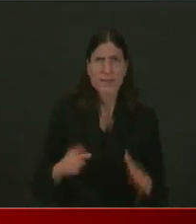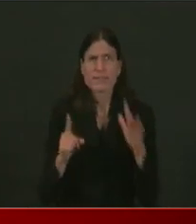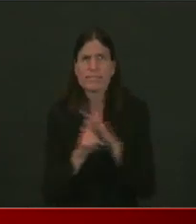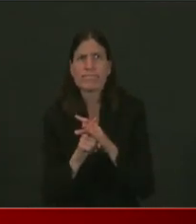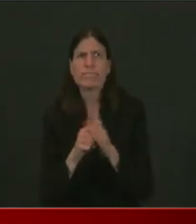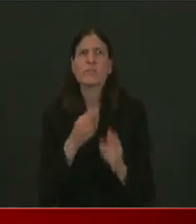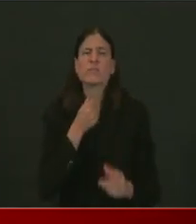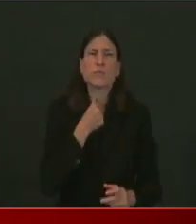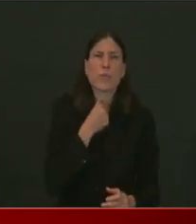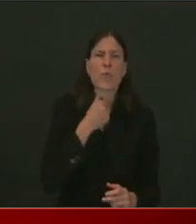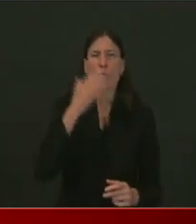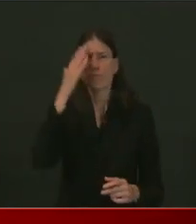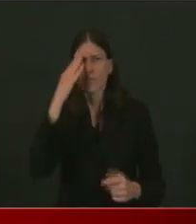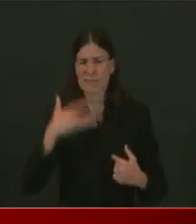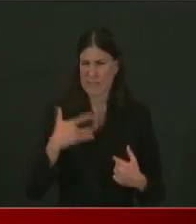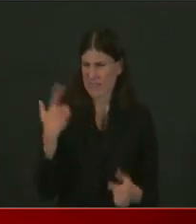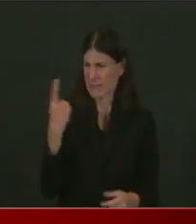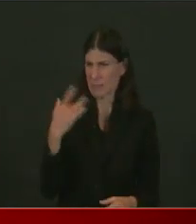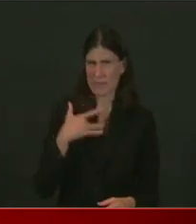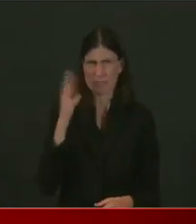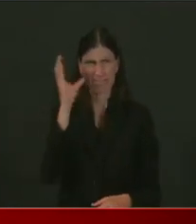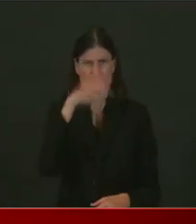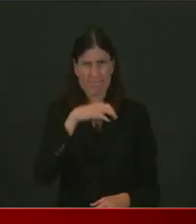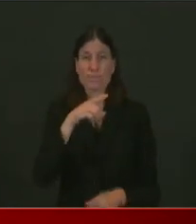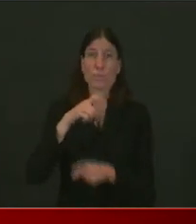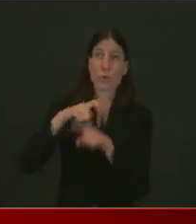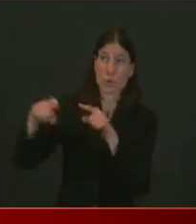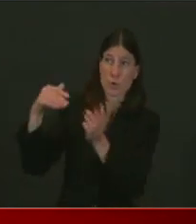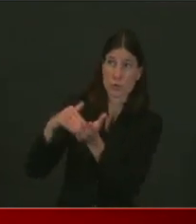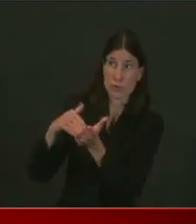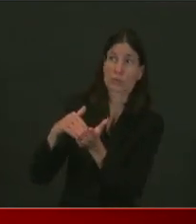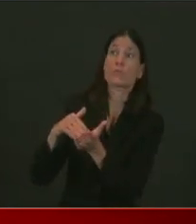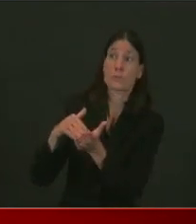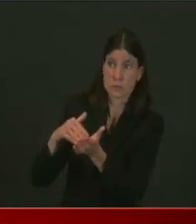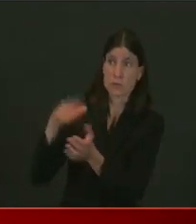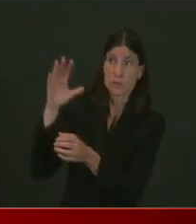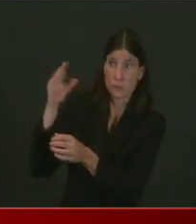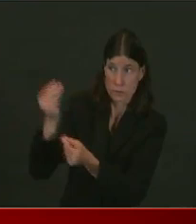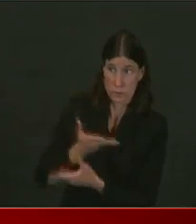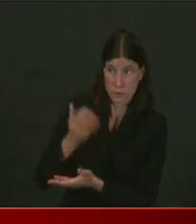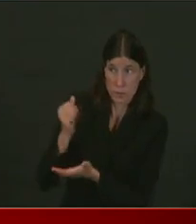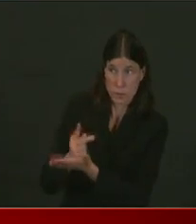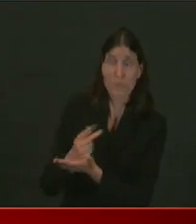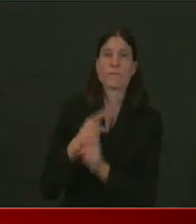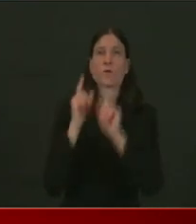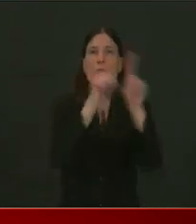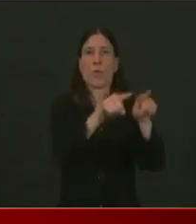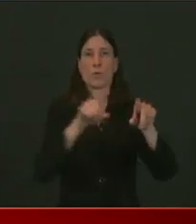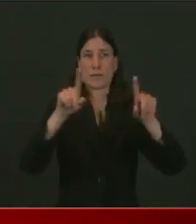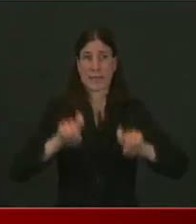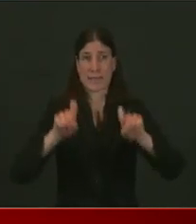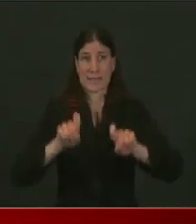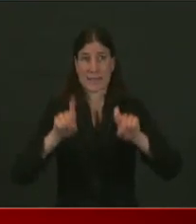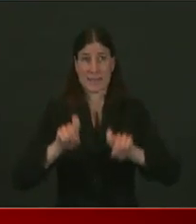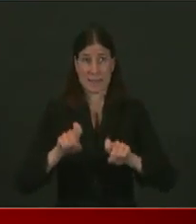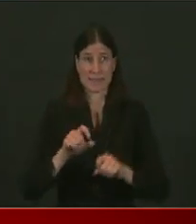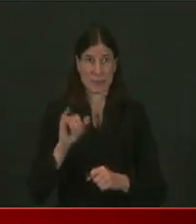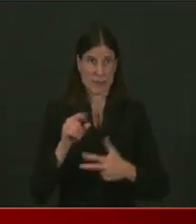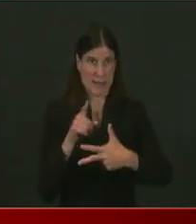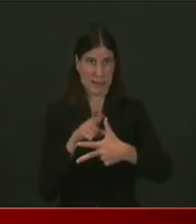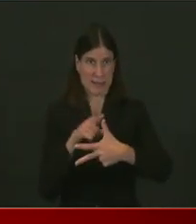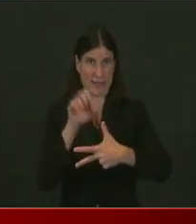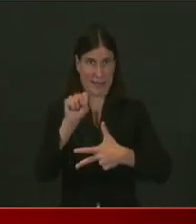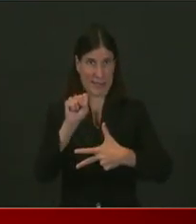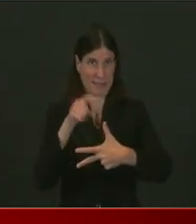right away. And our commitment to you is to get you tested and have you your results within a few